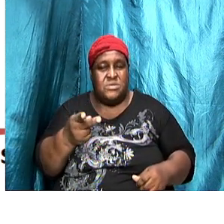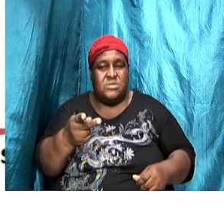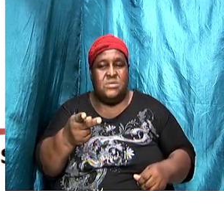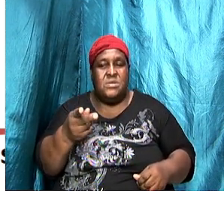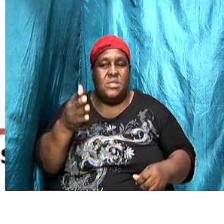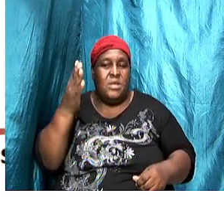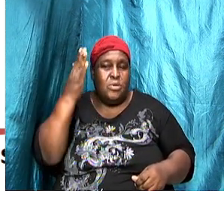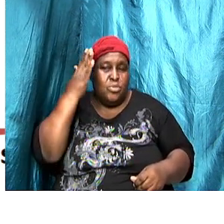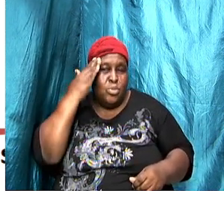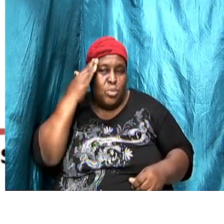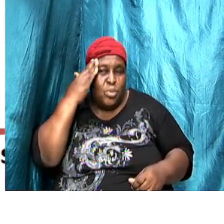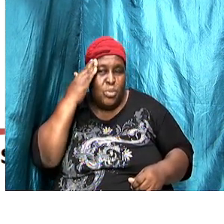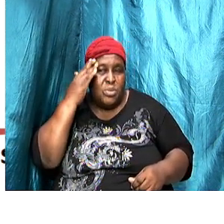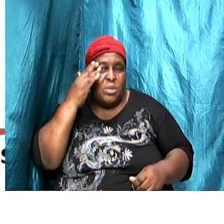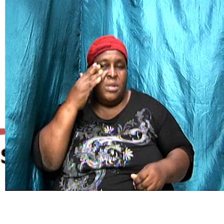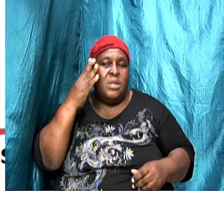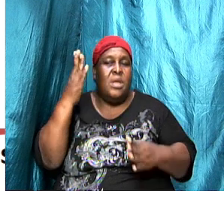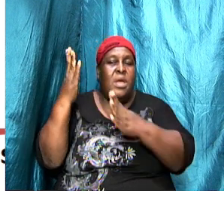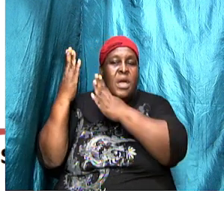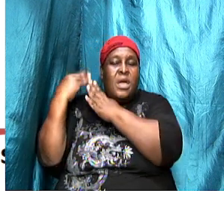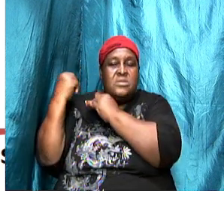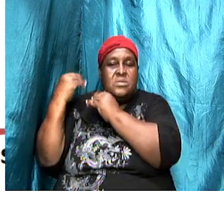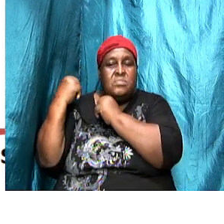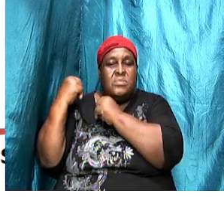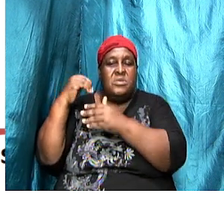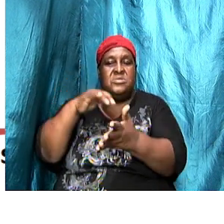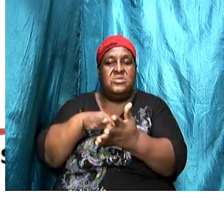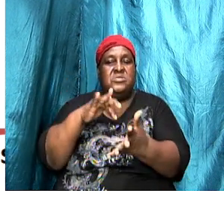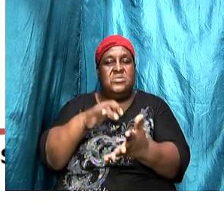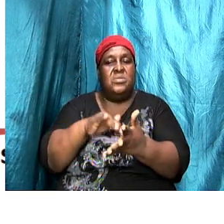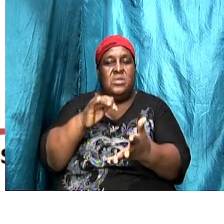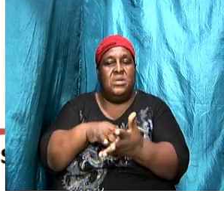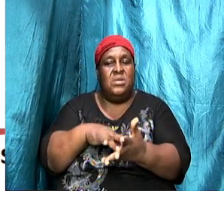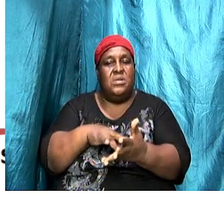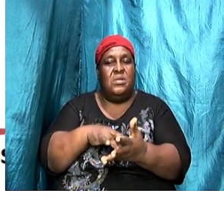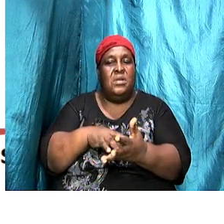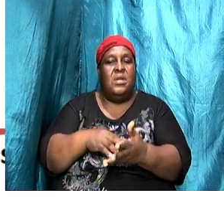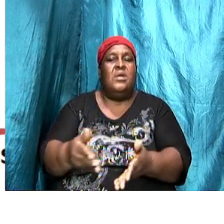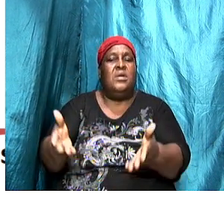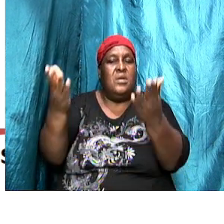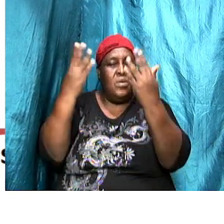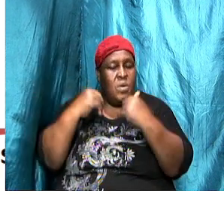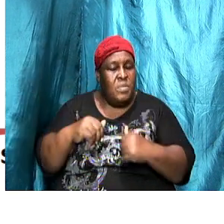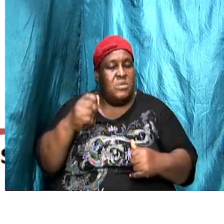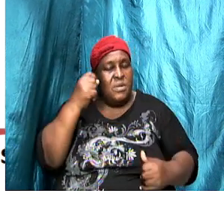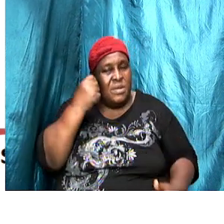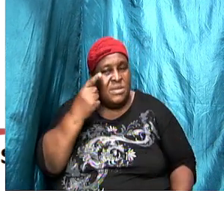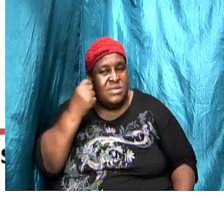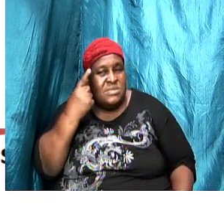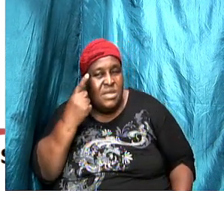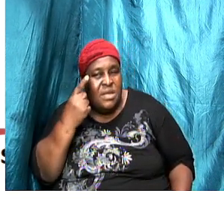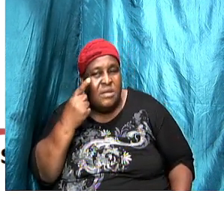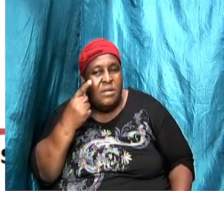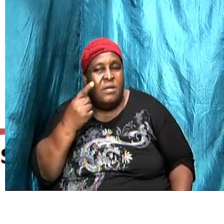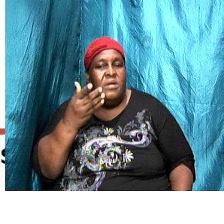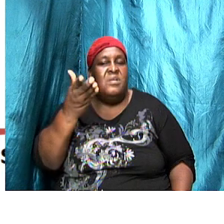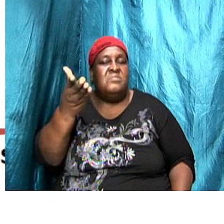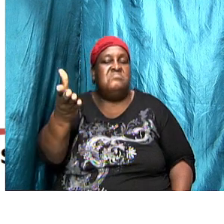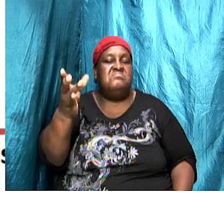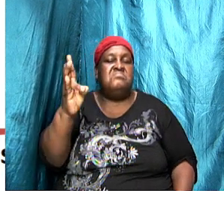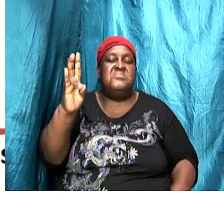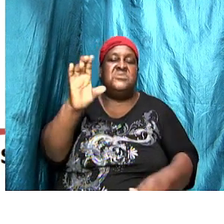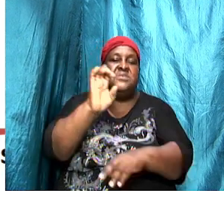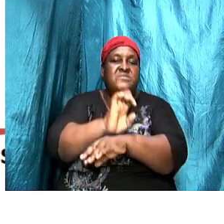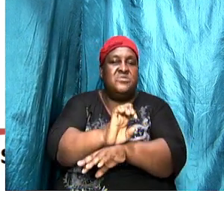recognized, that is accepted in studying and in coming to understanding of these seven